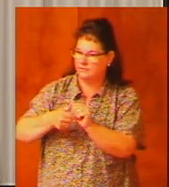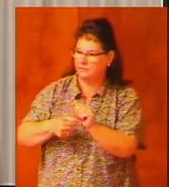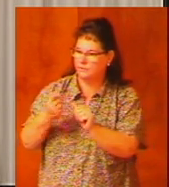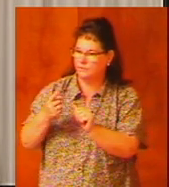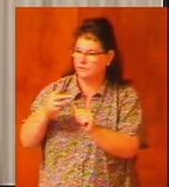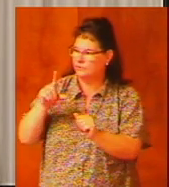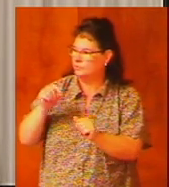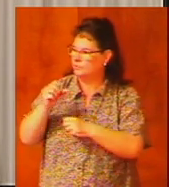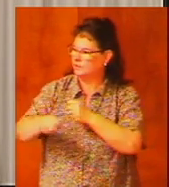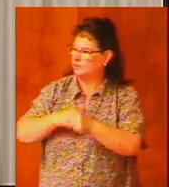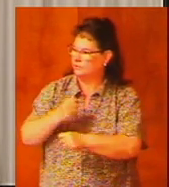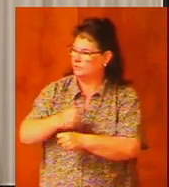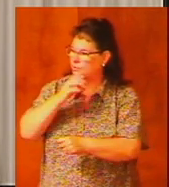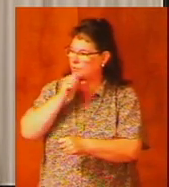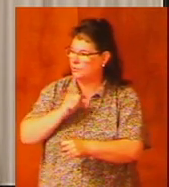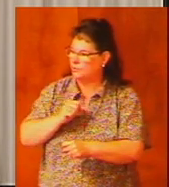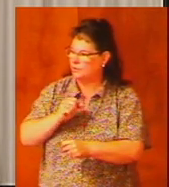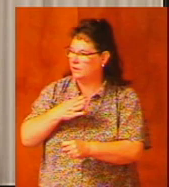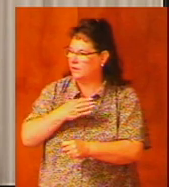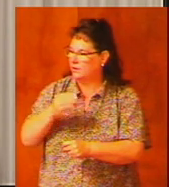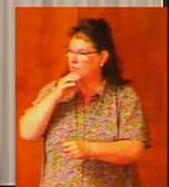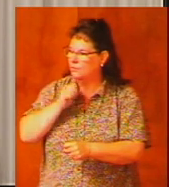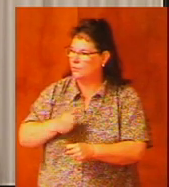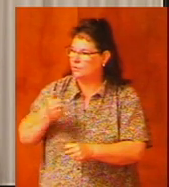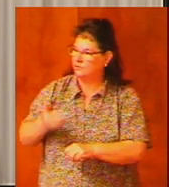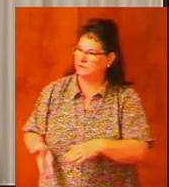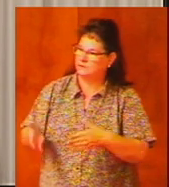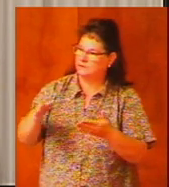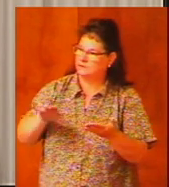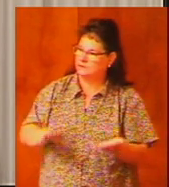old and older, died in the wilderness.